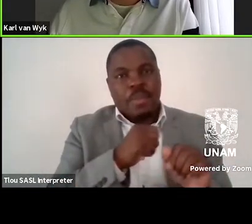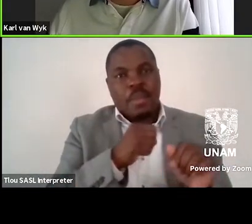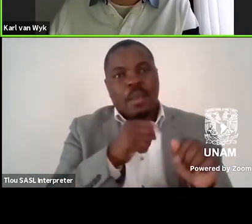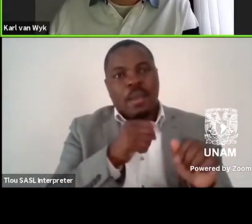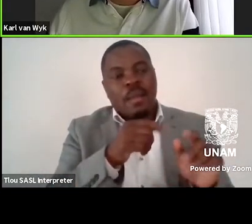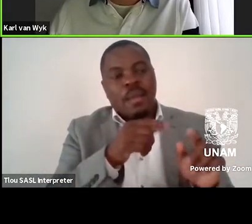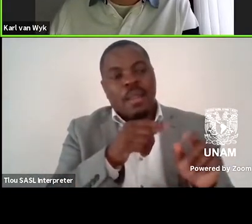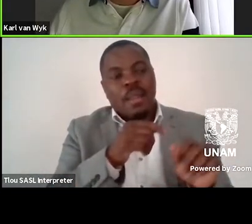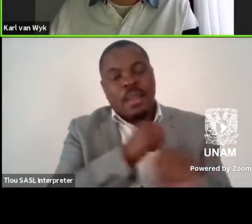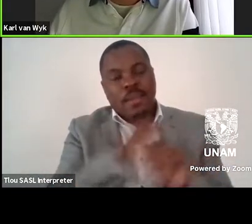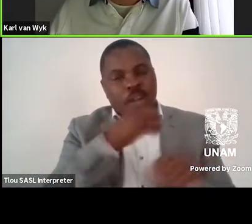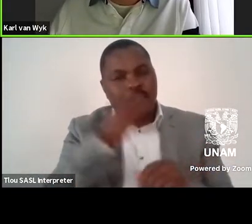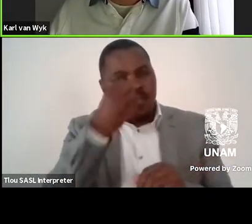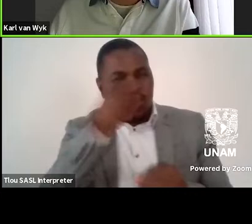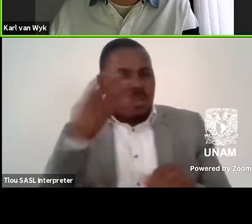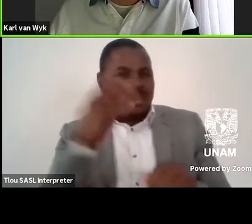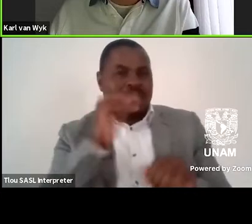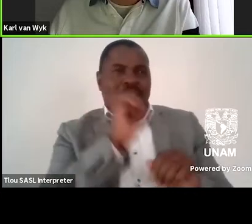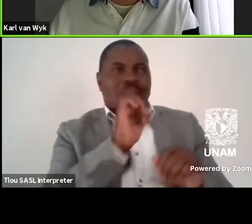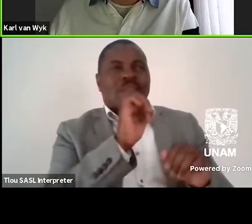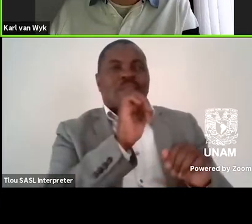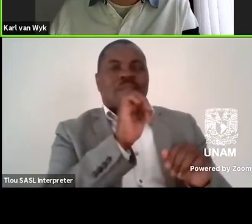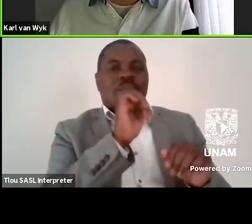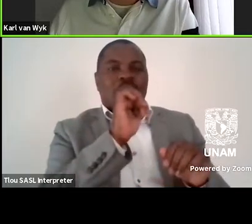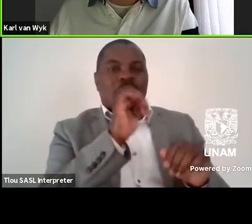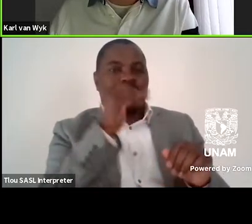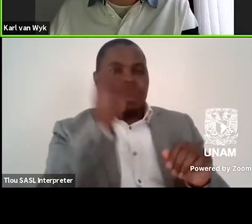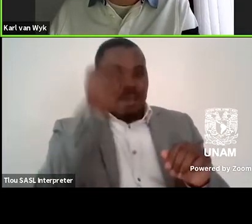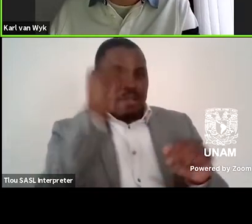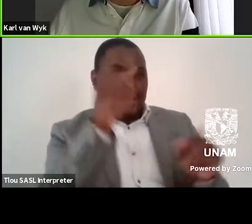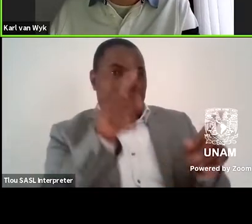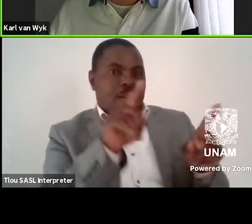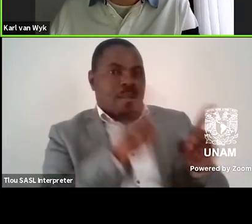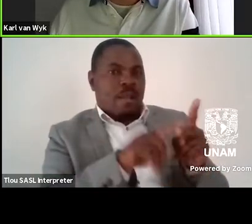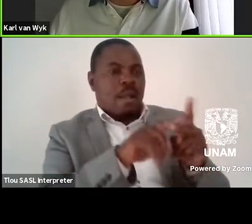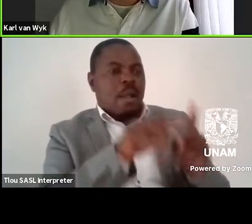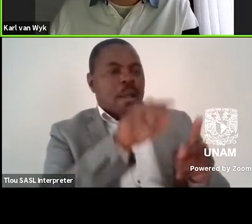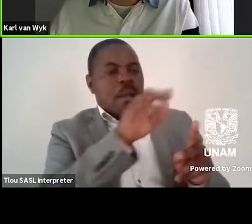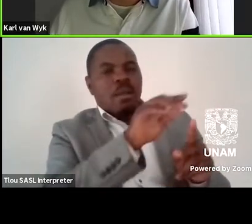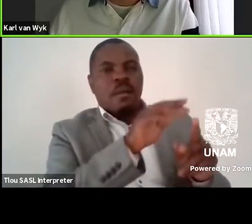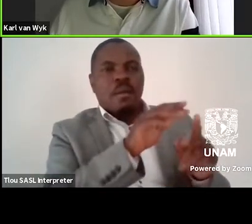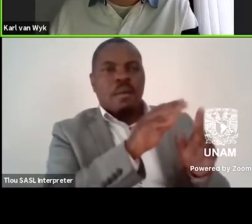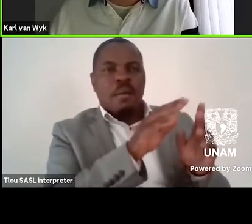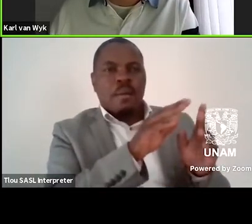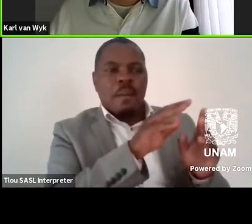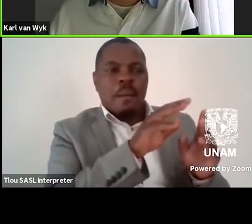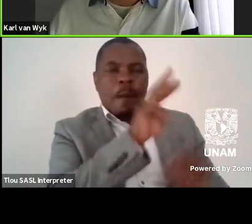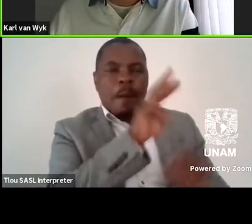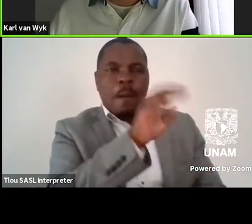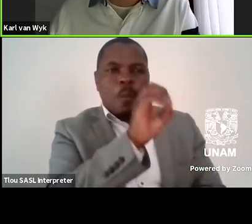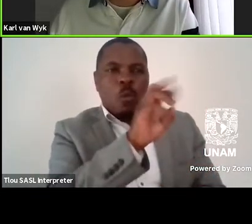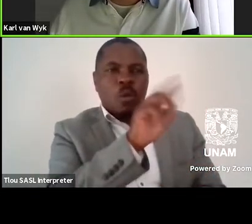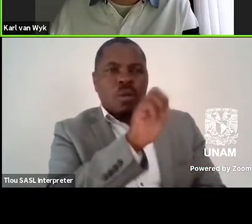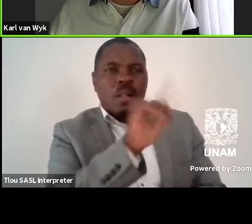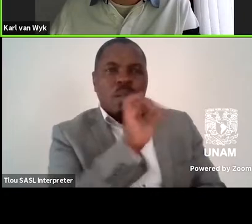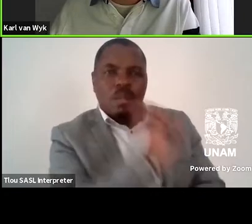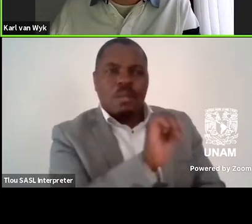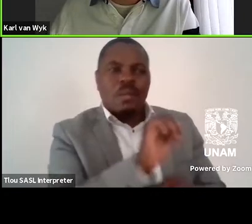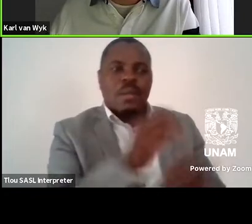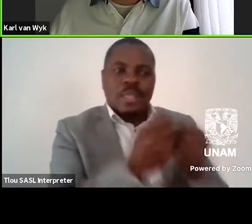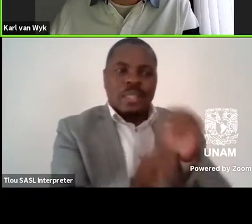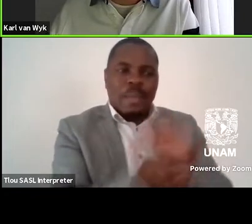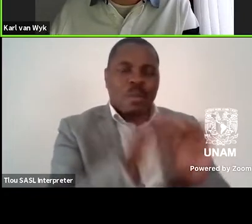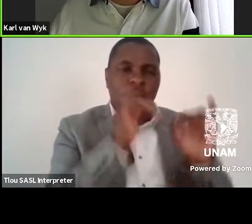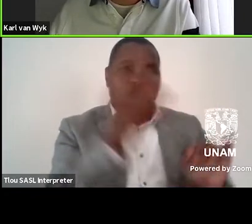how we can describe morally that it was something wrong that happened in our history. He's not